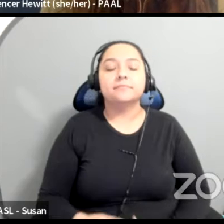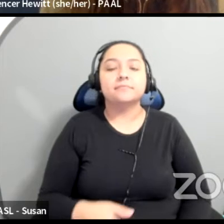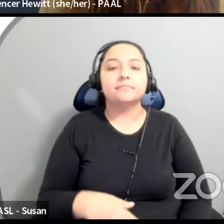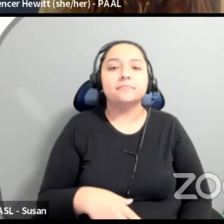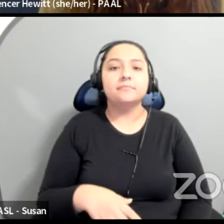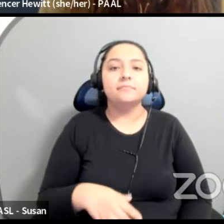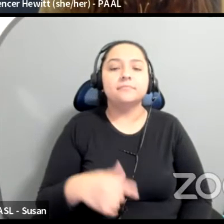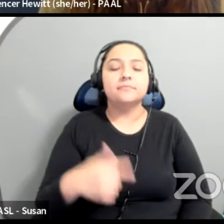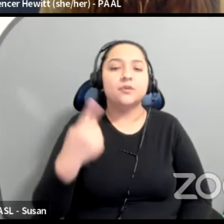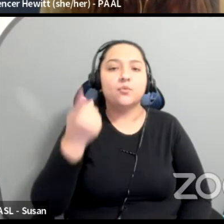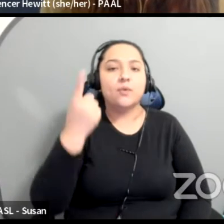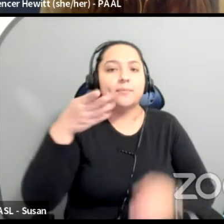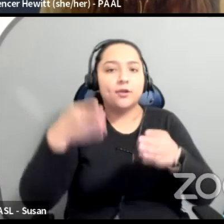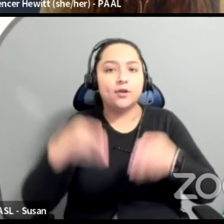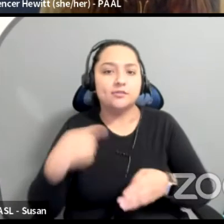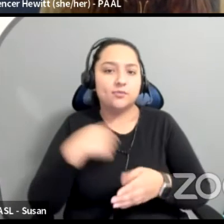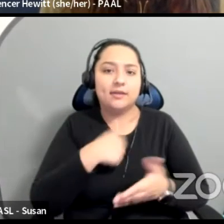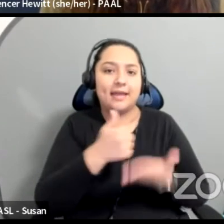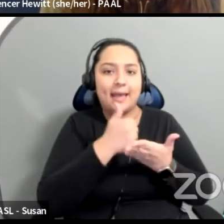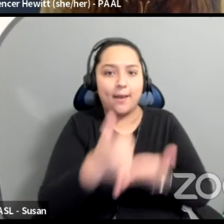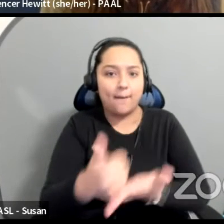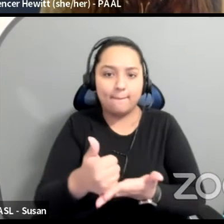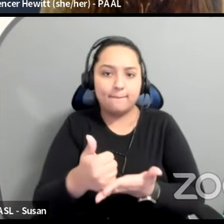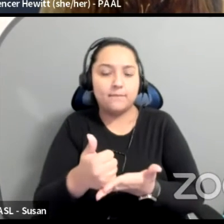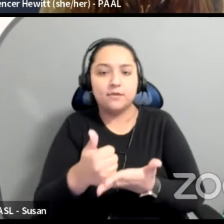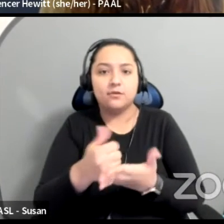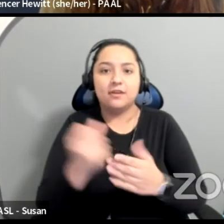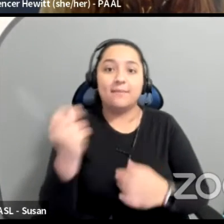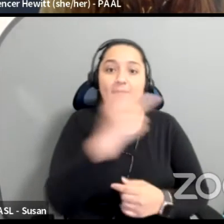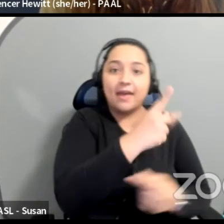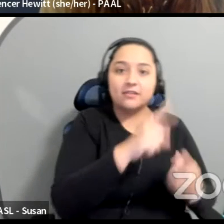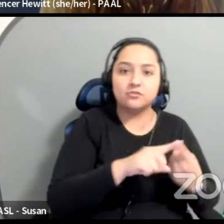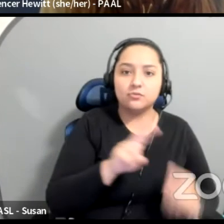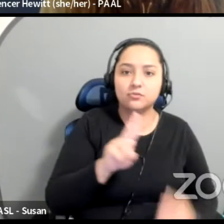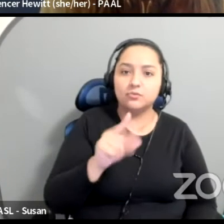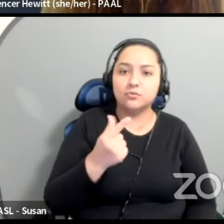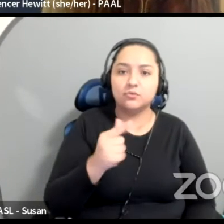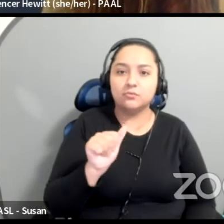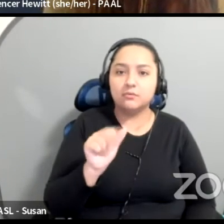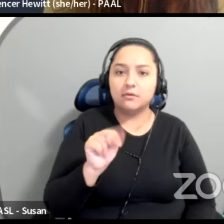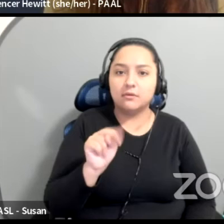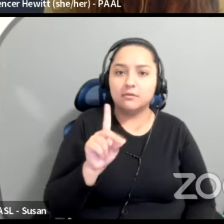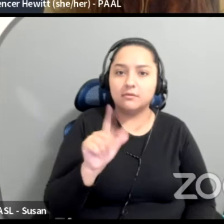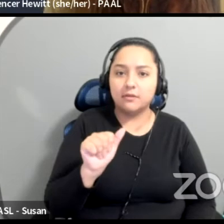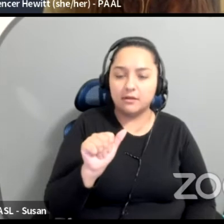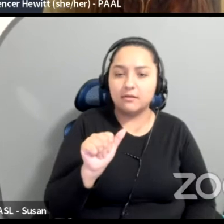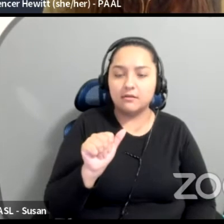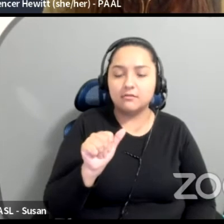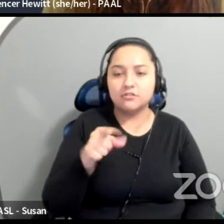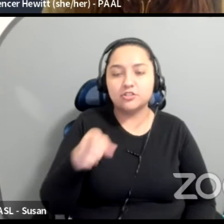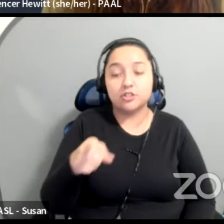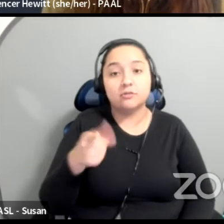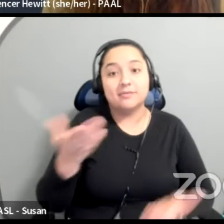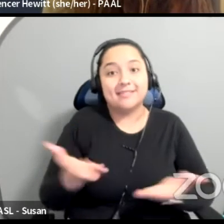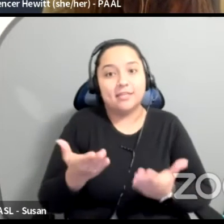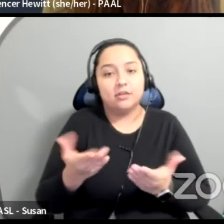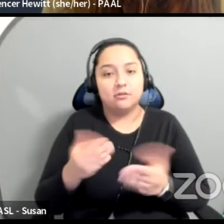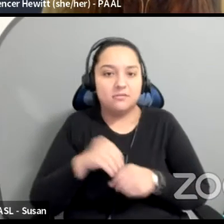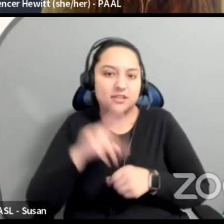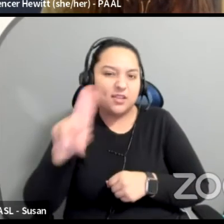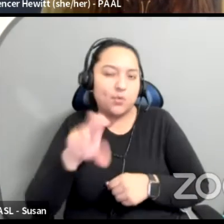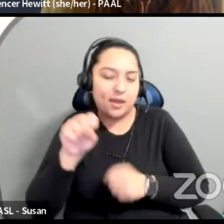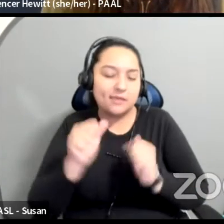which is where she was from. She was essentially here in America with her son, who was an infant and